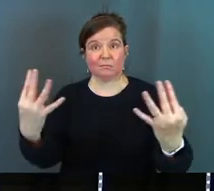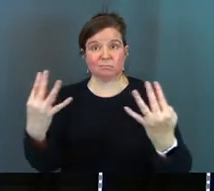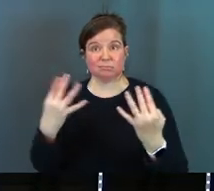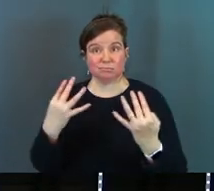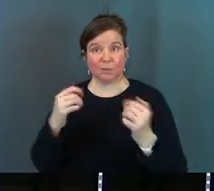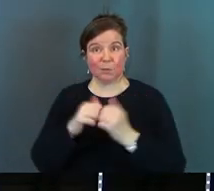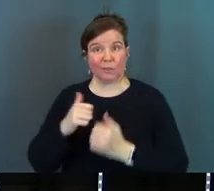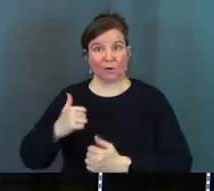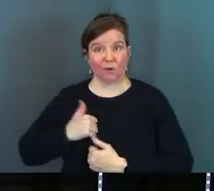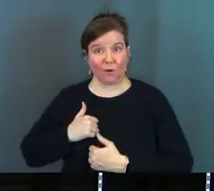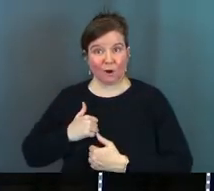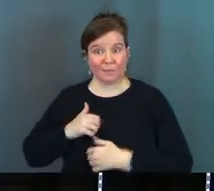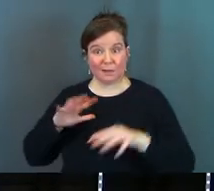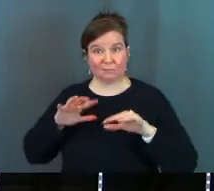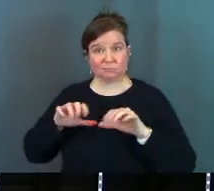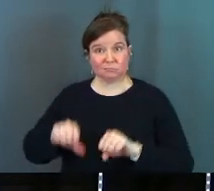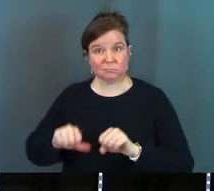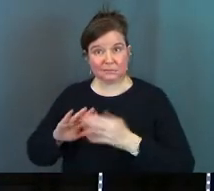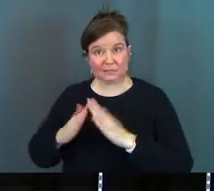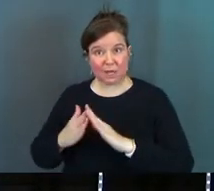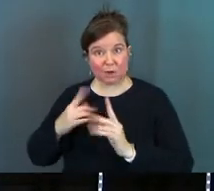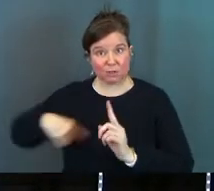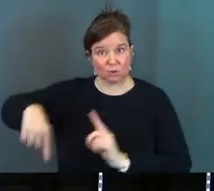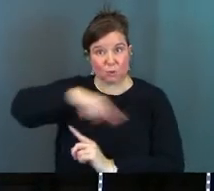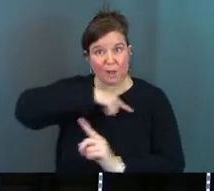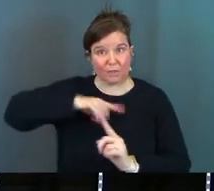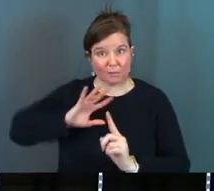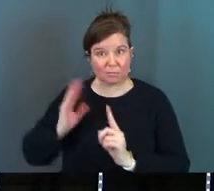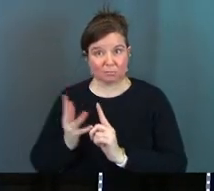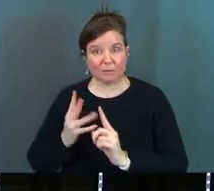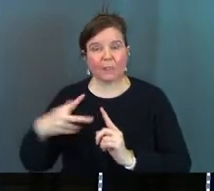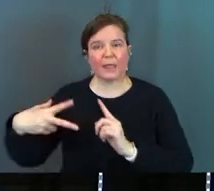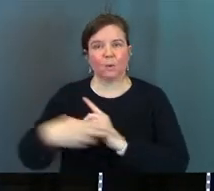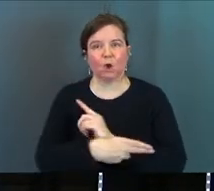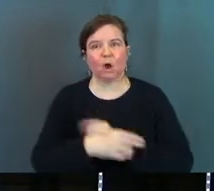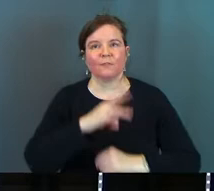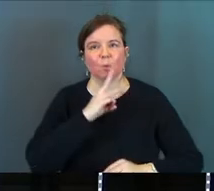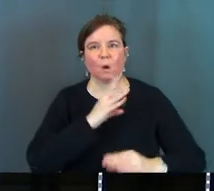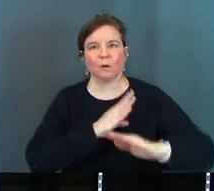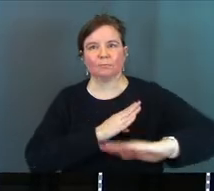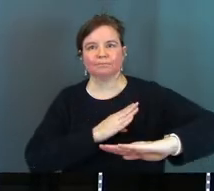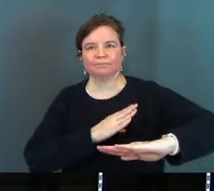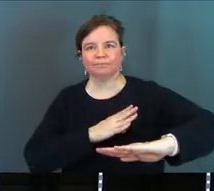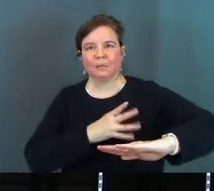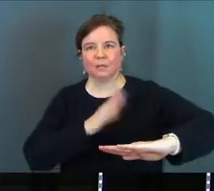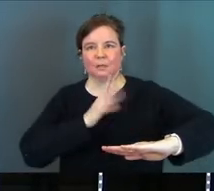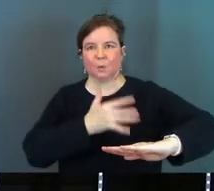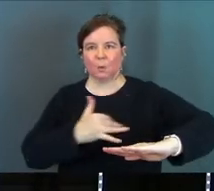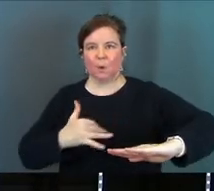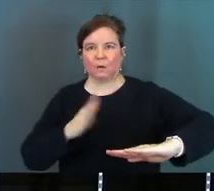come against them with an army and lay siege to the town and surround them they cut off their water supply and they be done